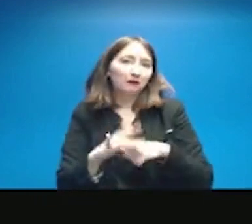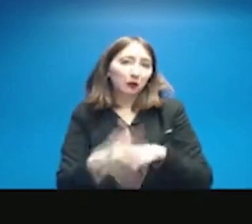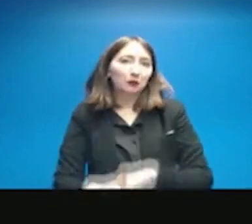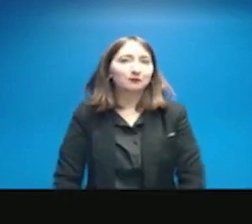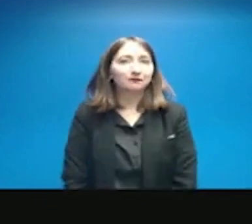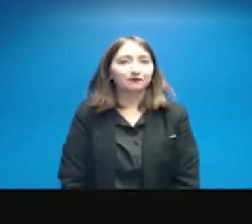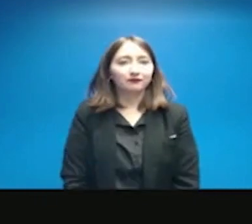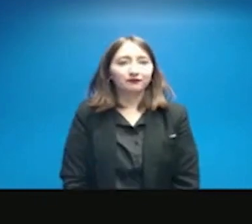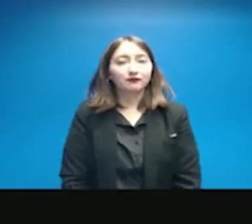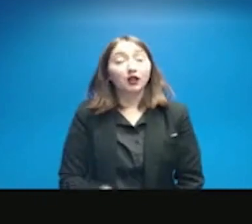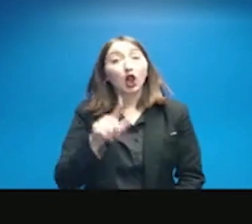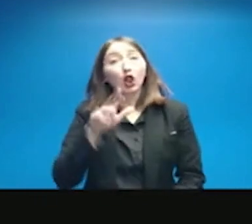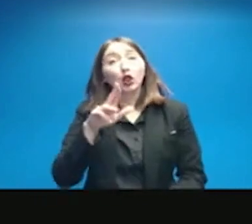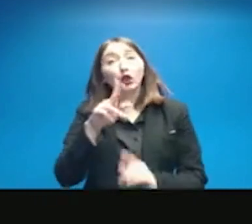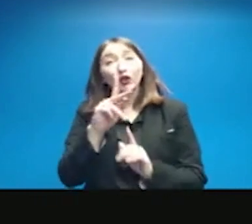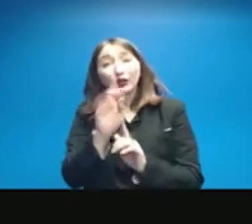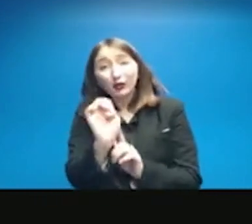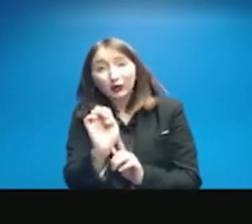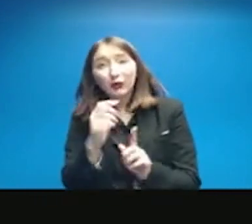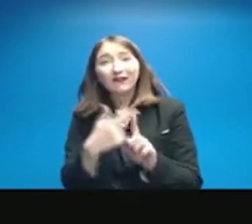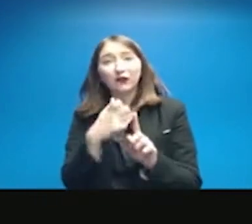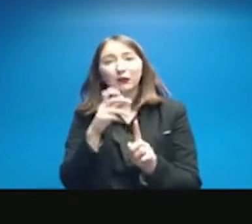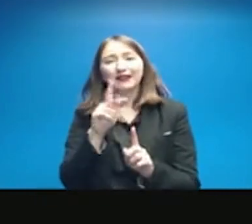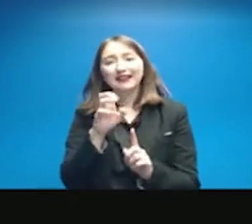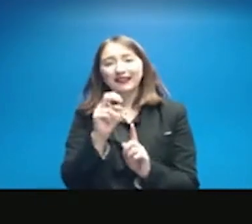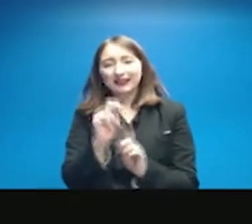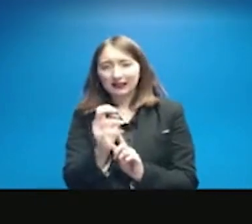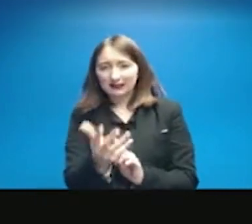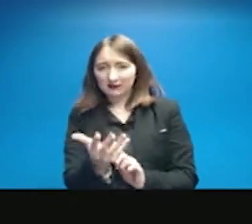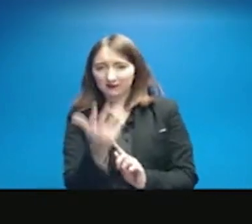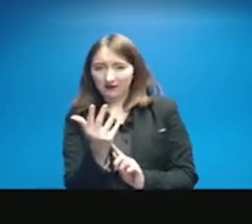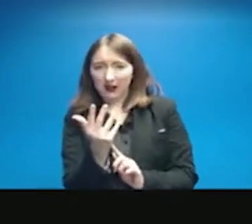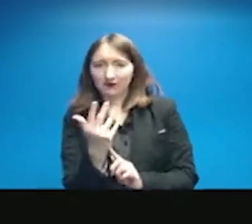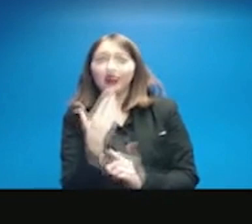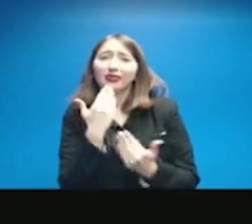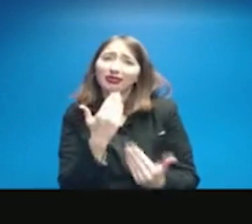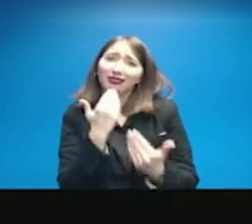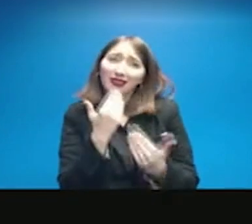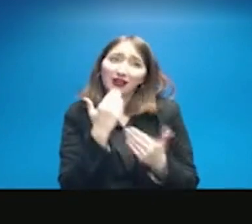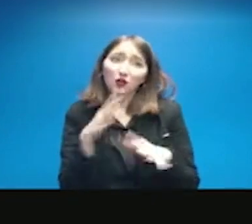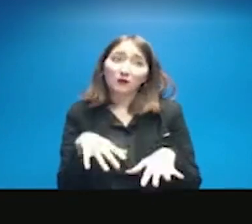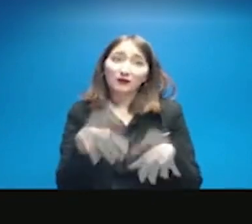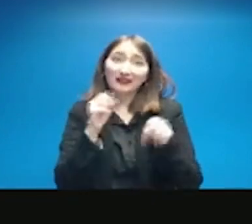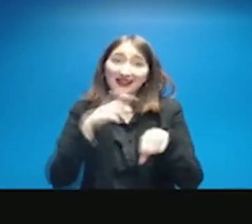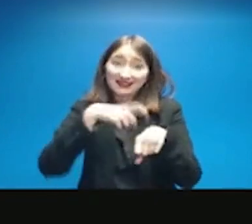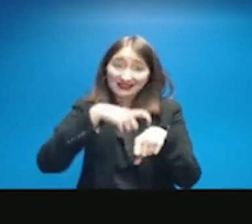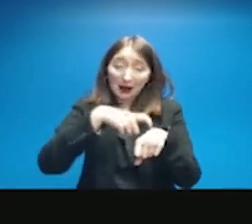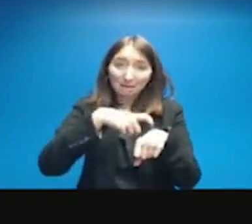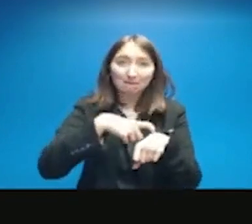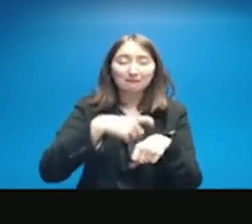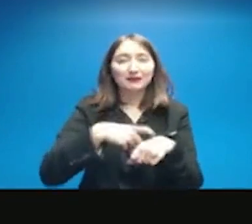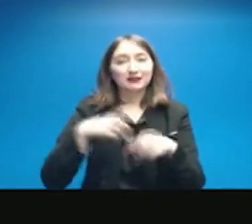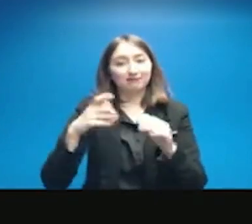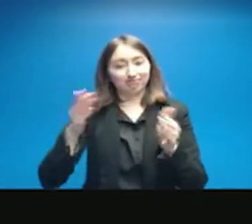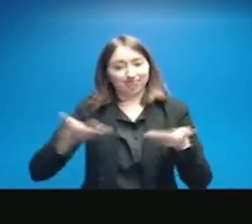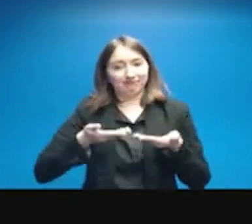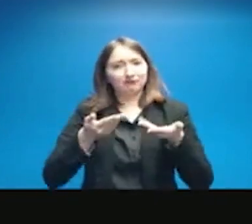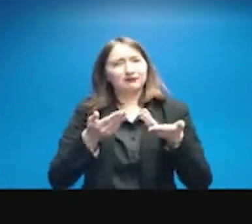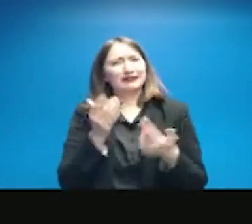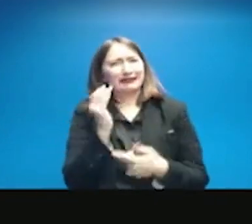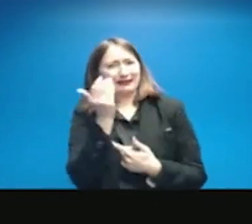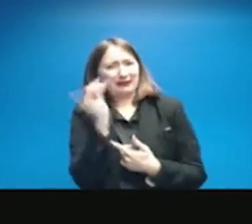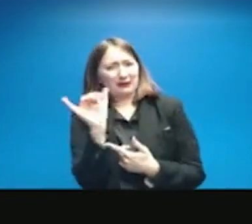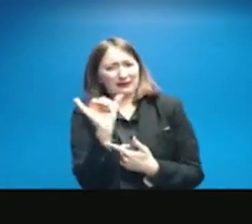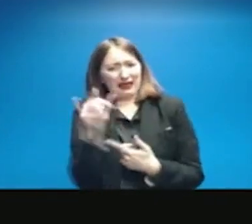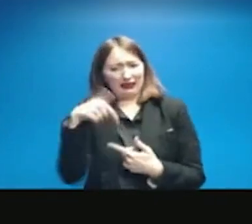This is Luke over at KENS 5. KENS 5. you for taking the time to do this. My question is, it seems like this